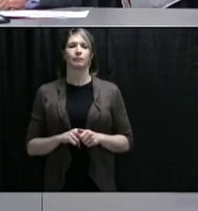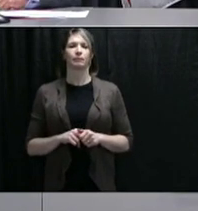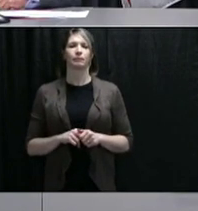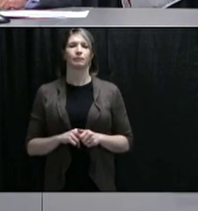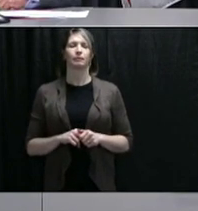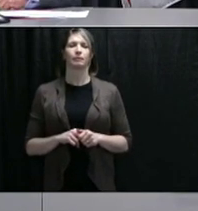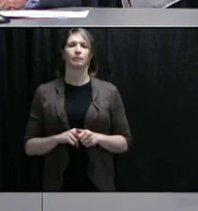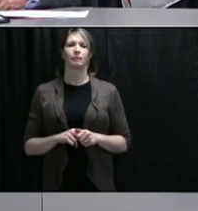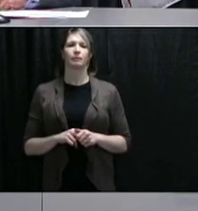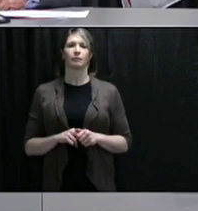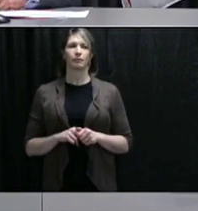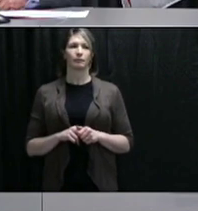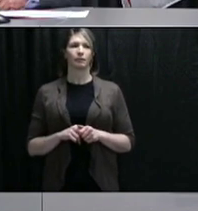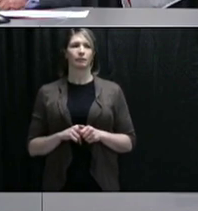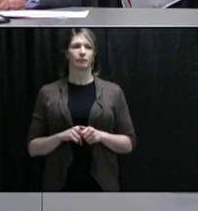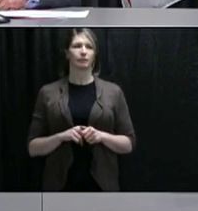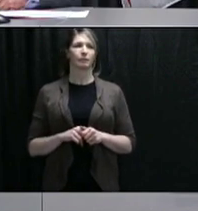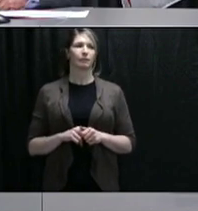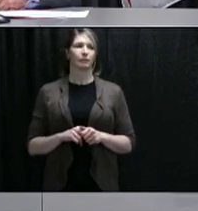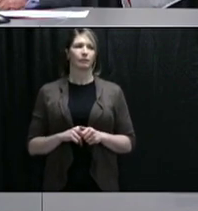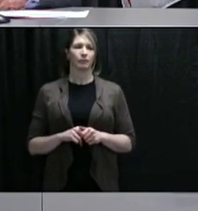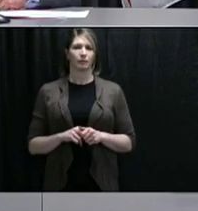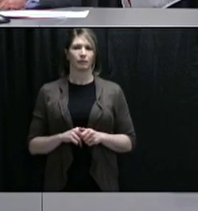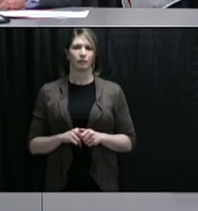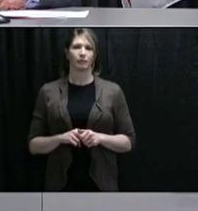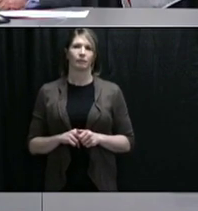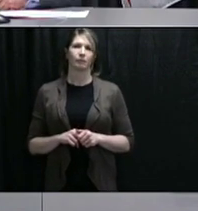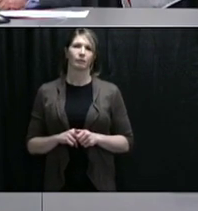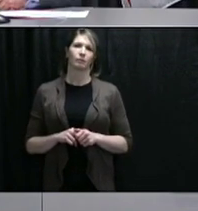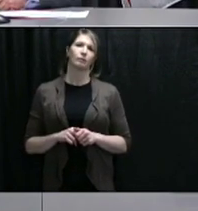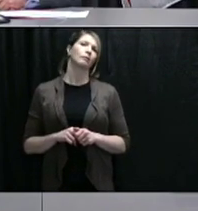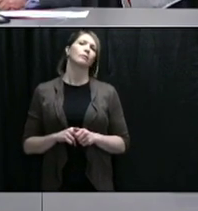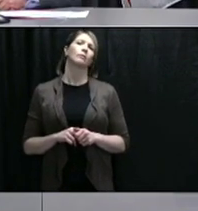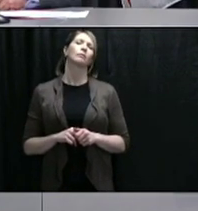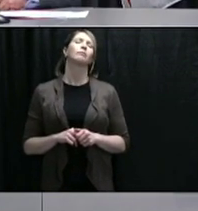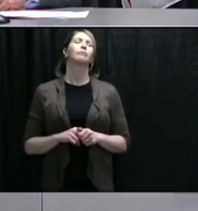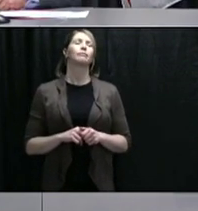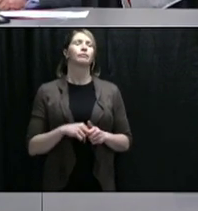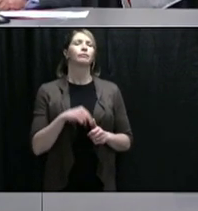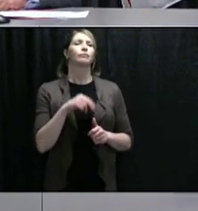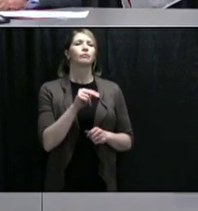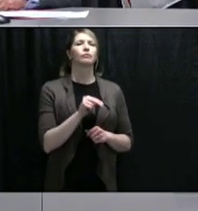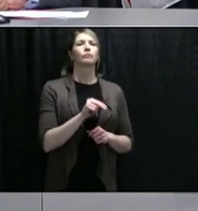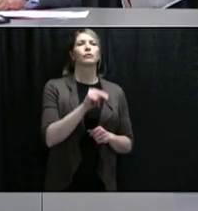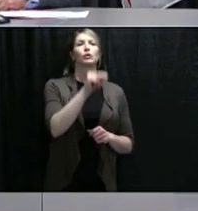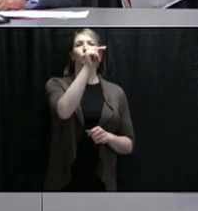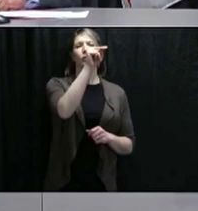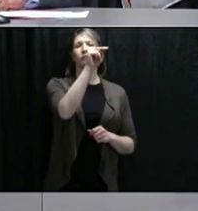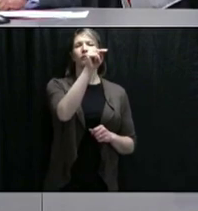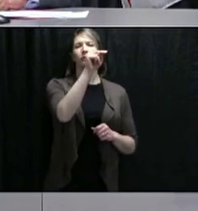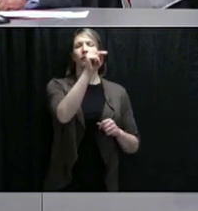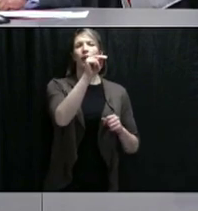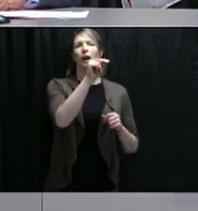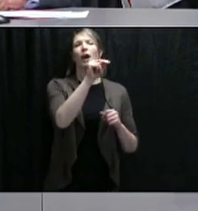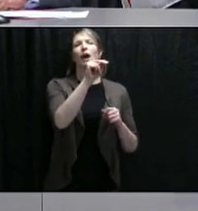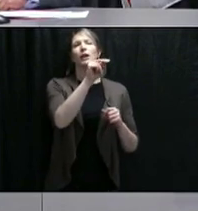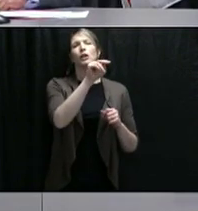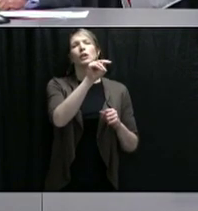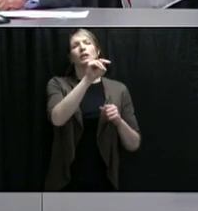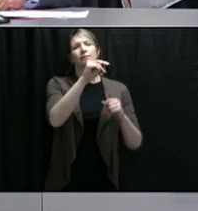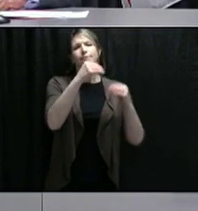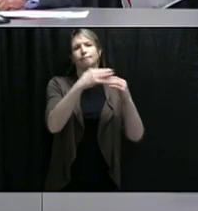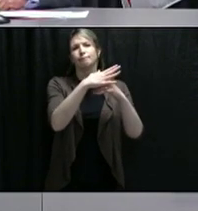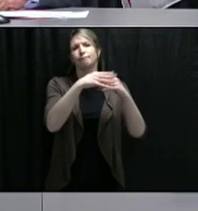Okay. The Nanazi Zid government had to issue a statement clarifying that there were no COVID cases in their jurisdiction after